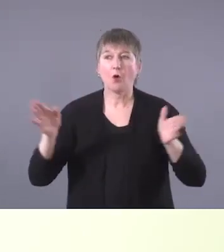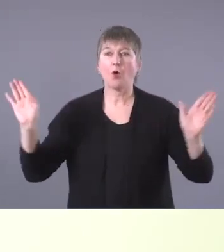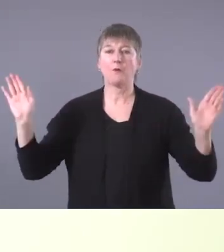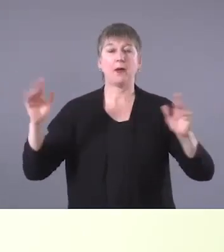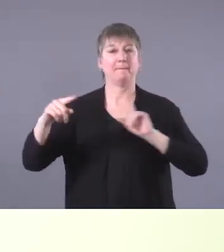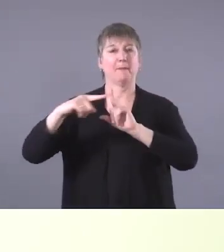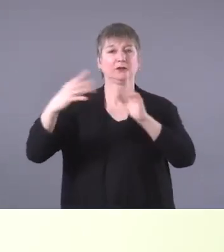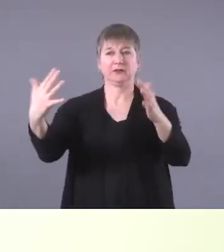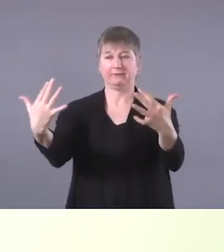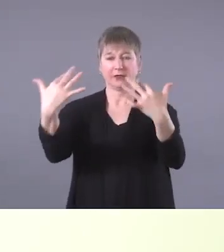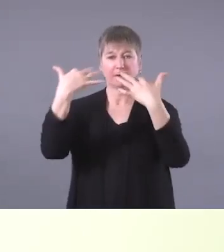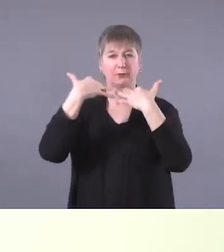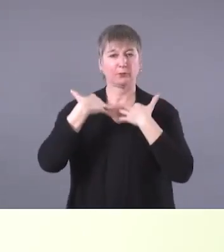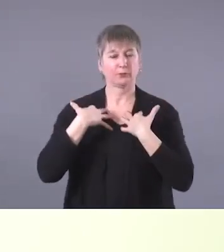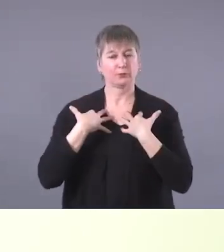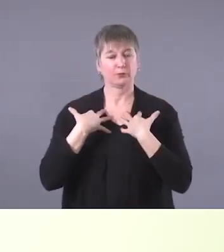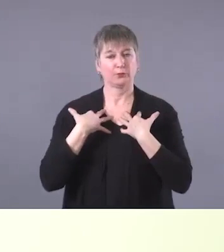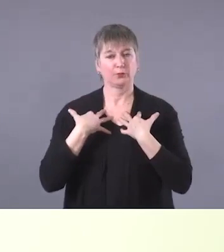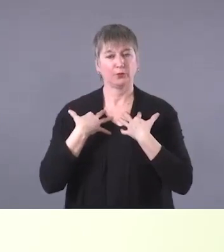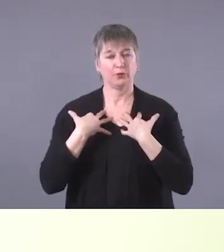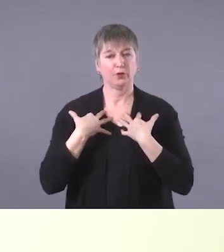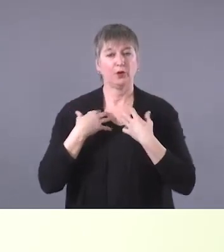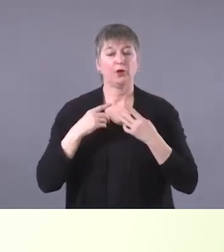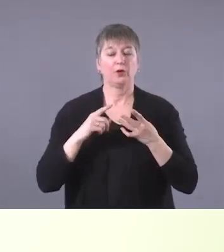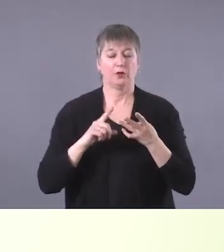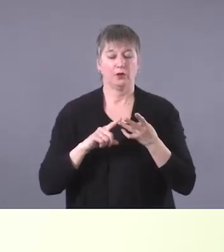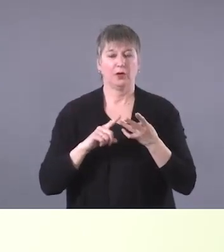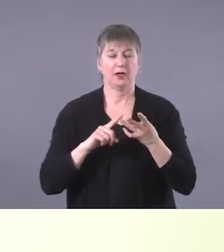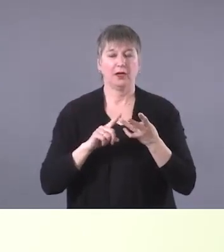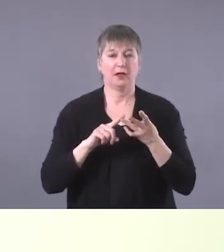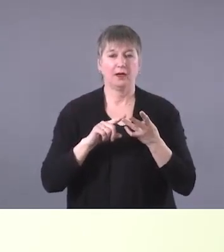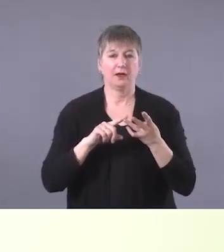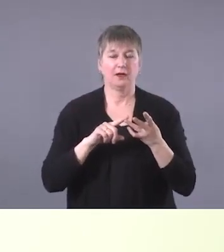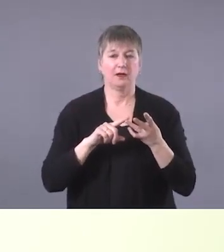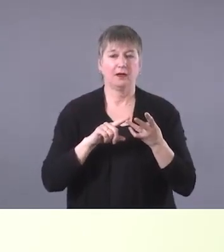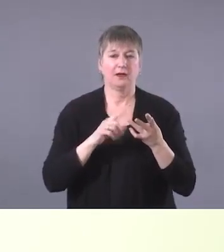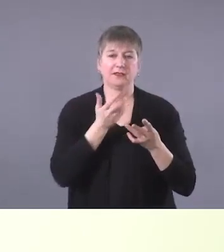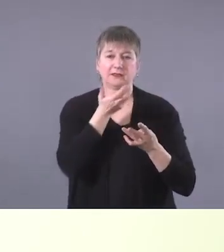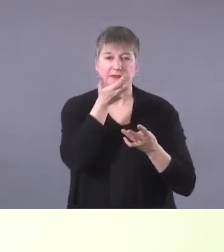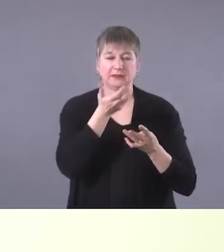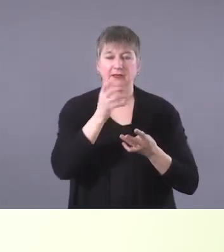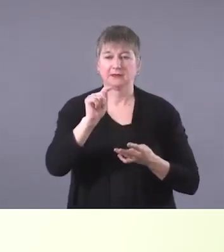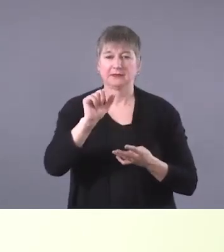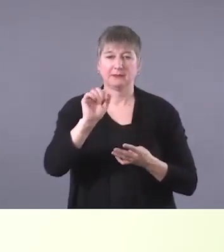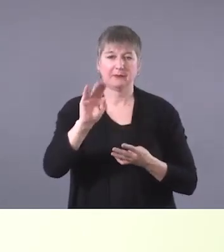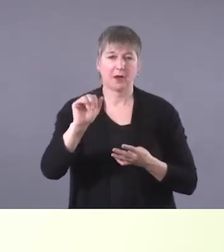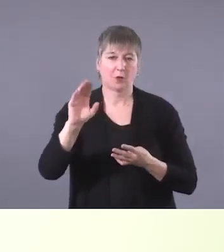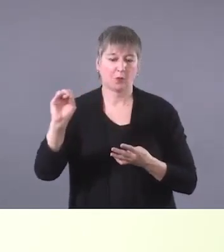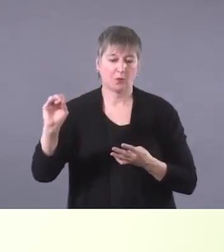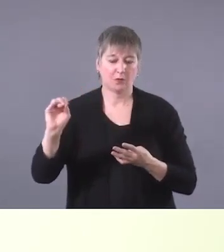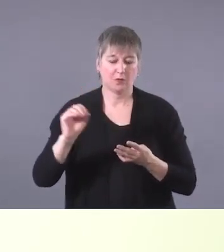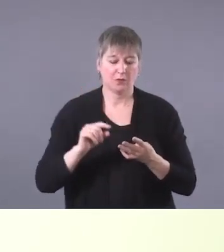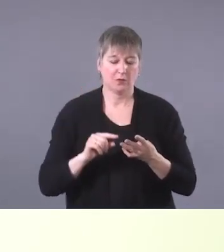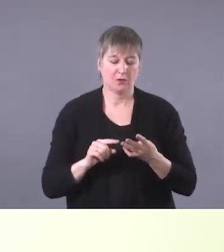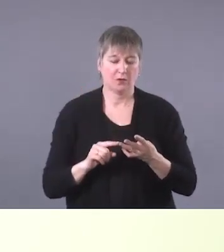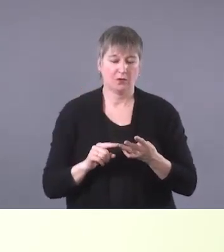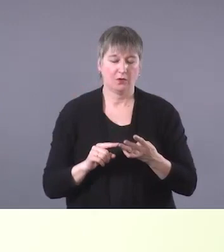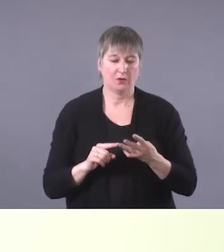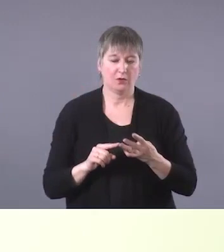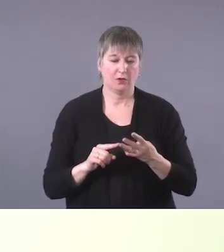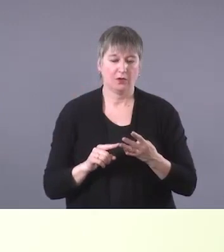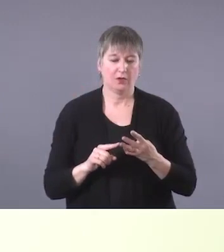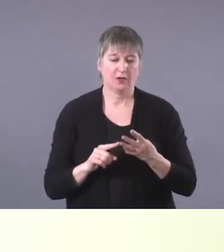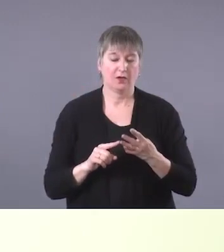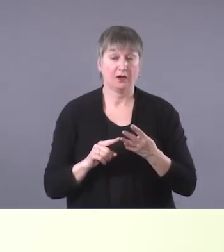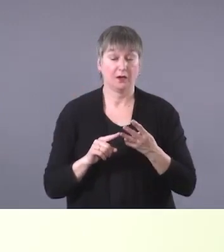through. Uh, now the tobacco, uh, we talked about previously, um, when